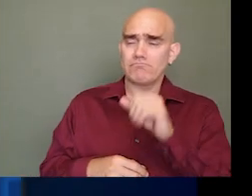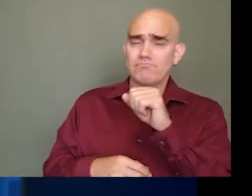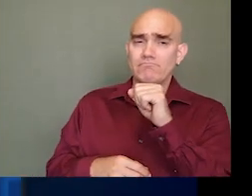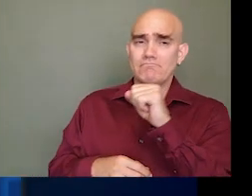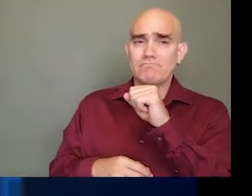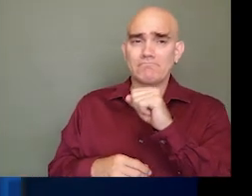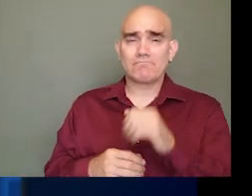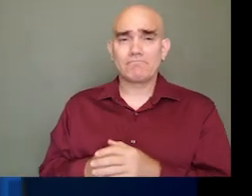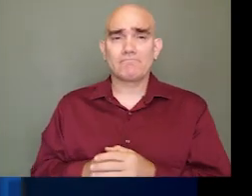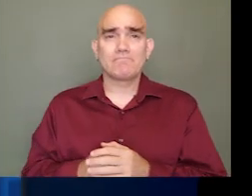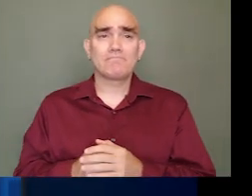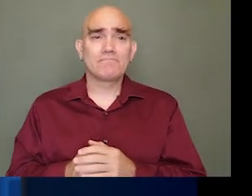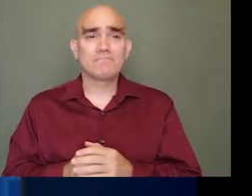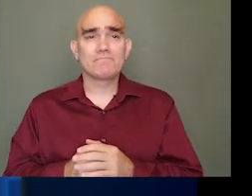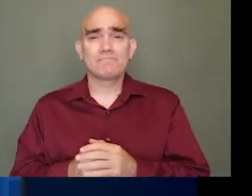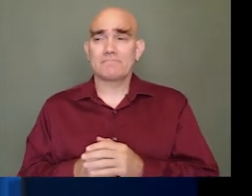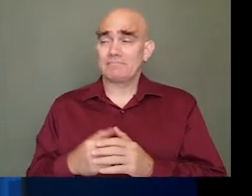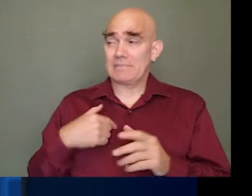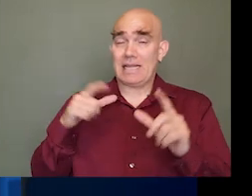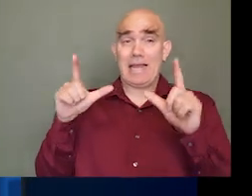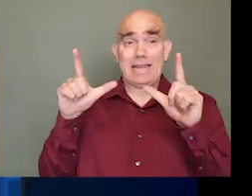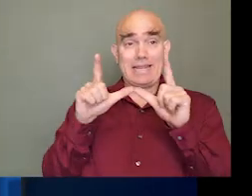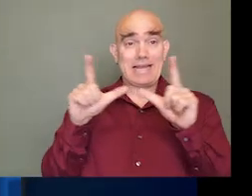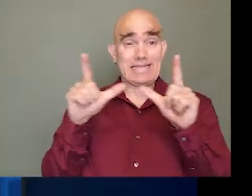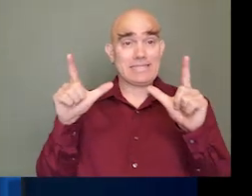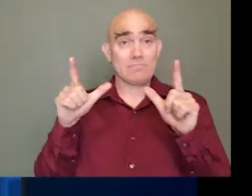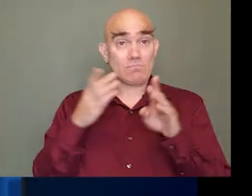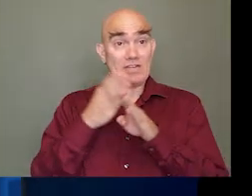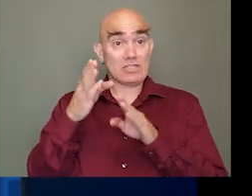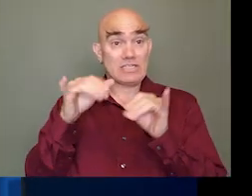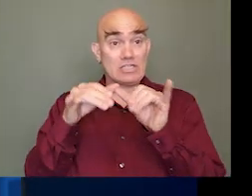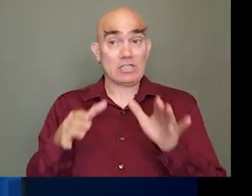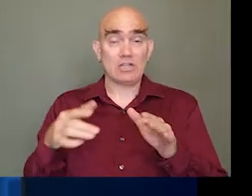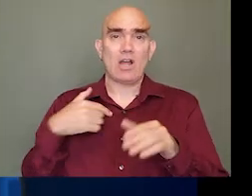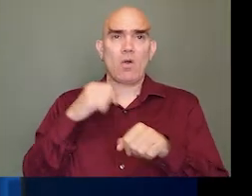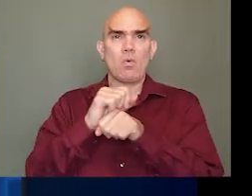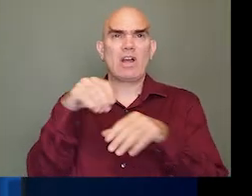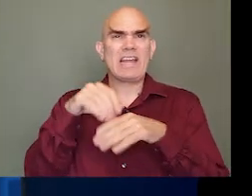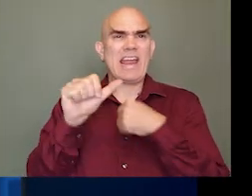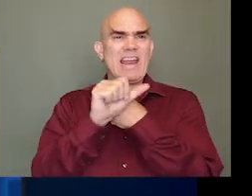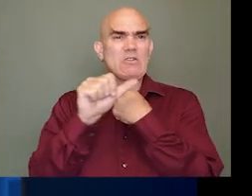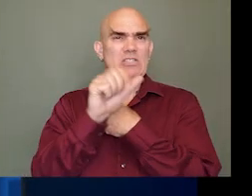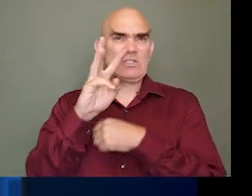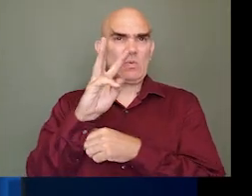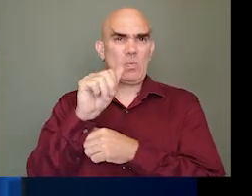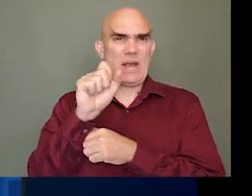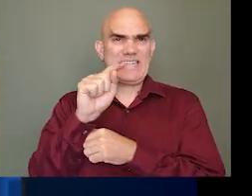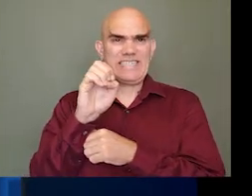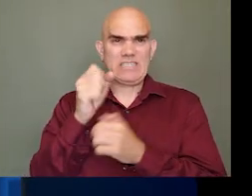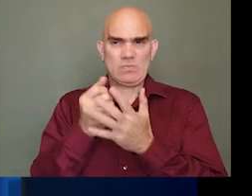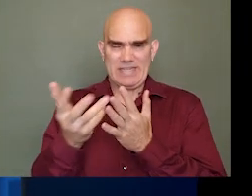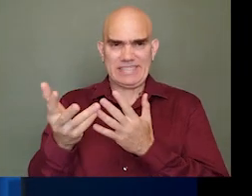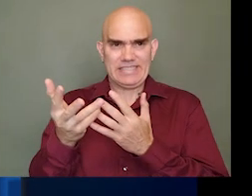well, I'm a licensed professional engineer, and I worked in hazardous waste.